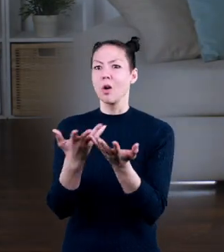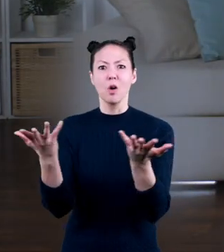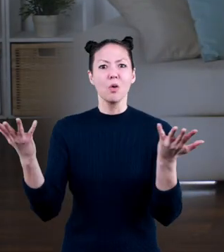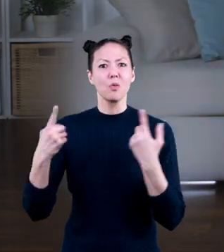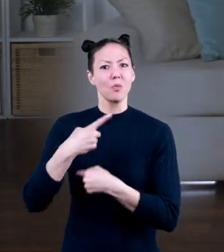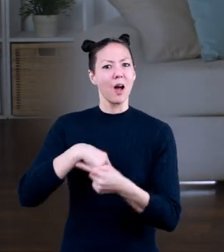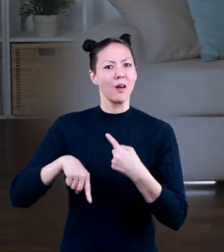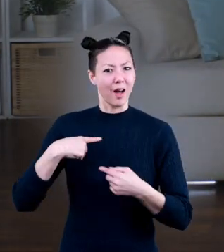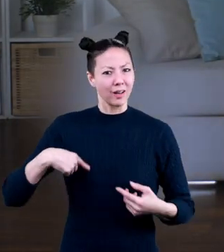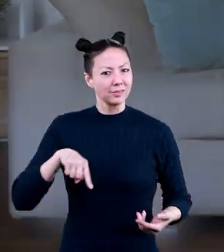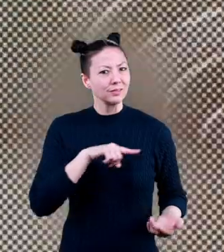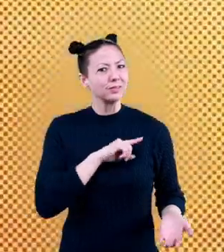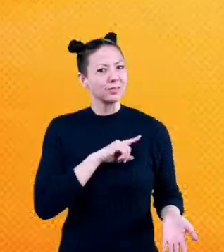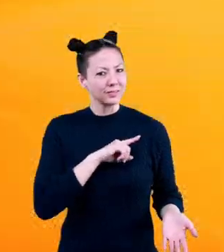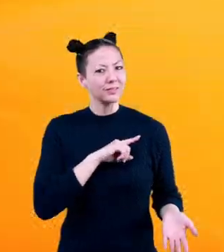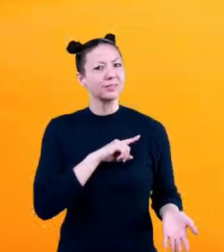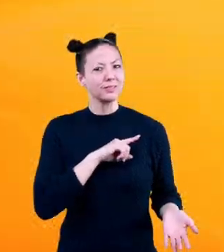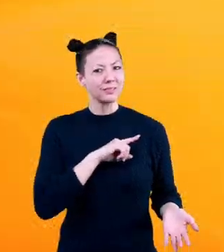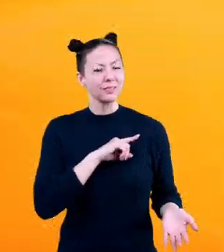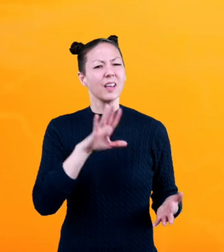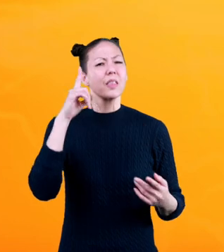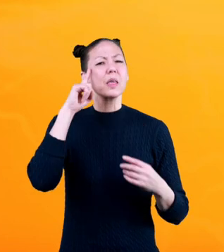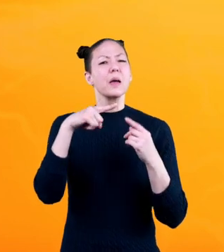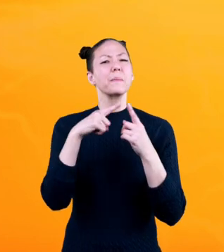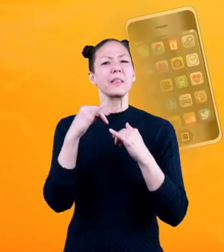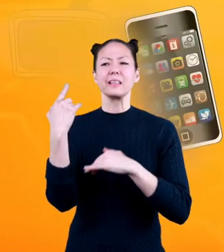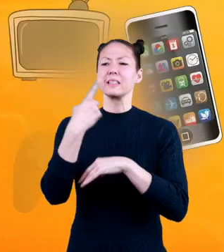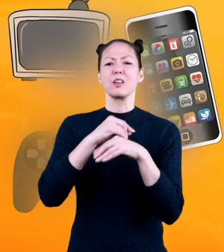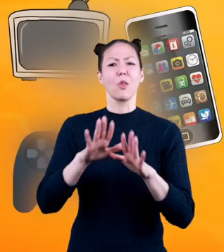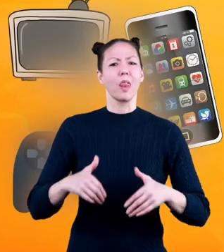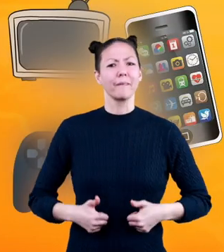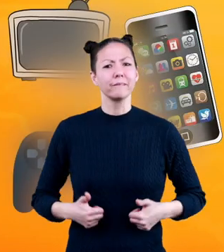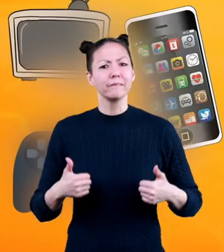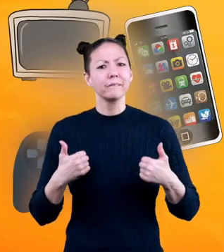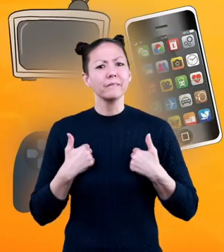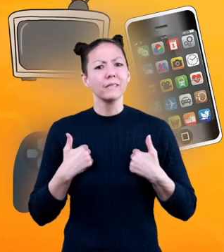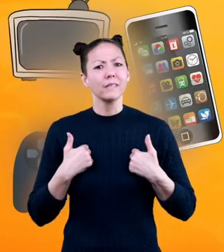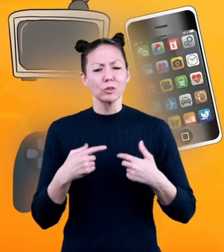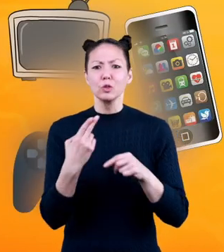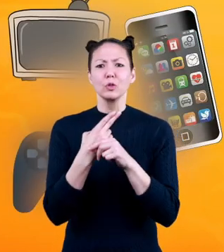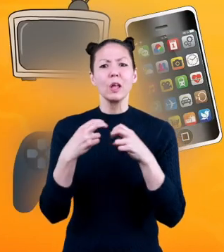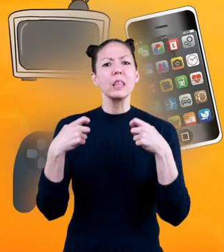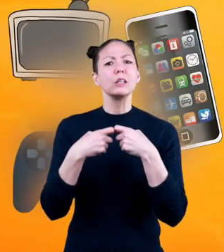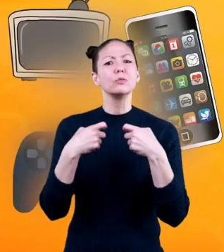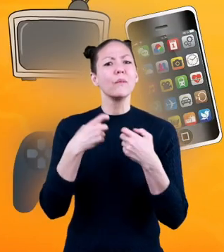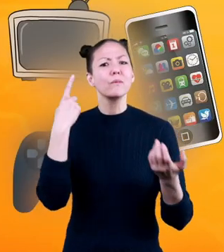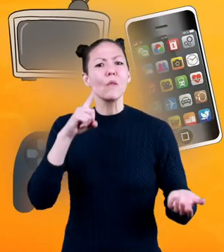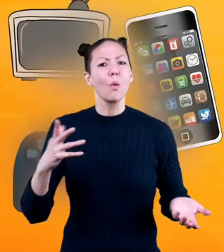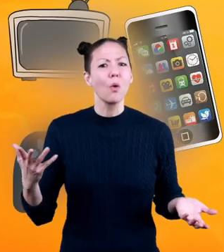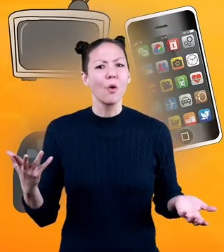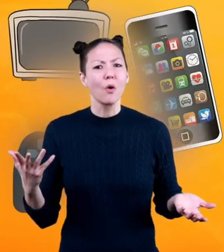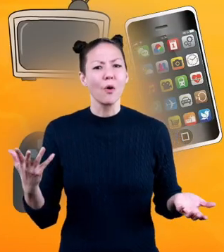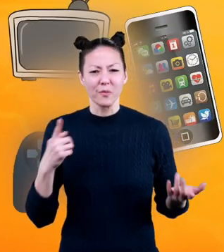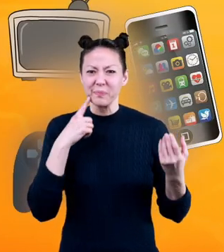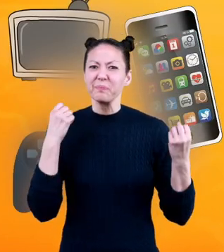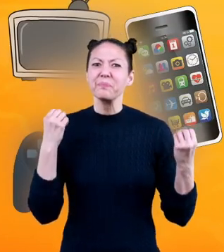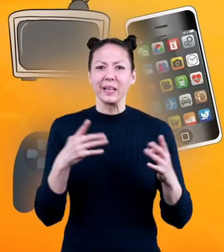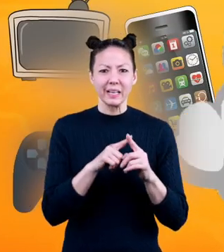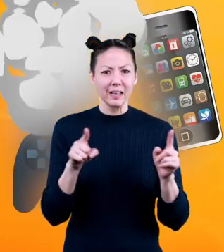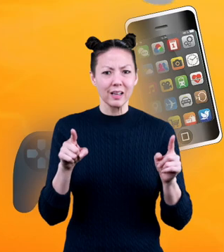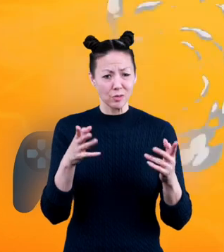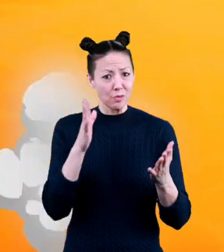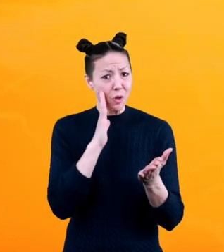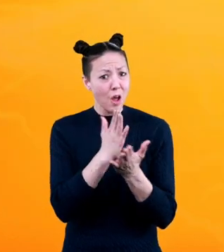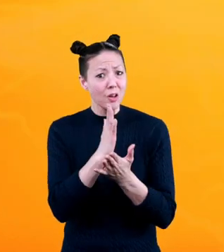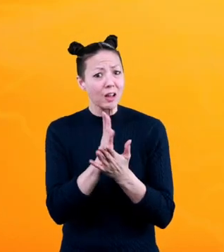all around us. Think about a day in your life and all the things you use electricity for. Would you be okay